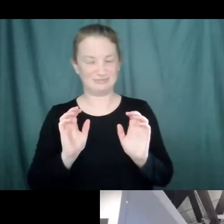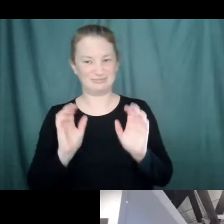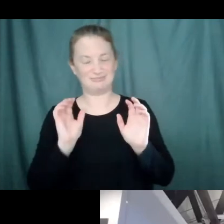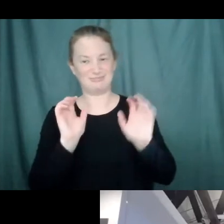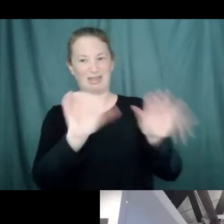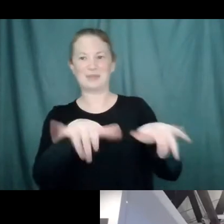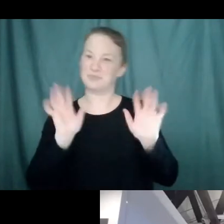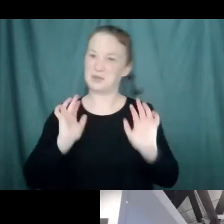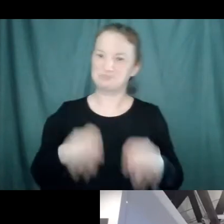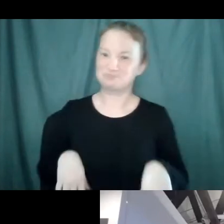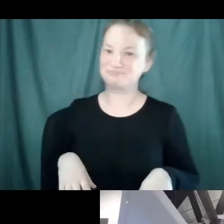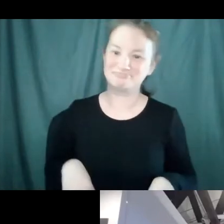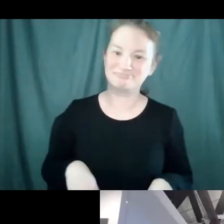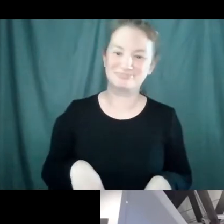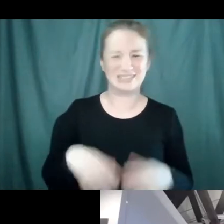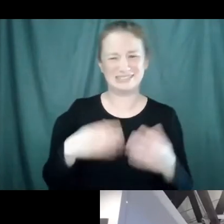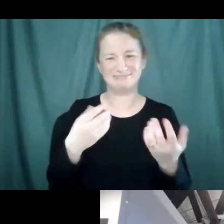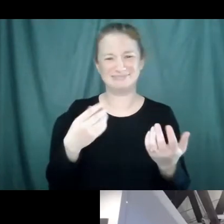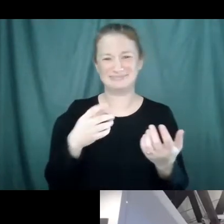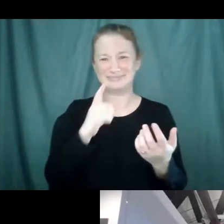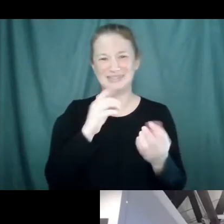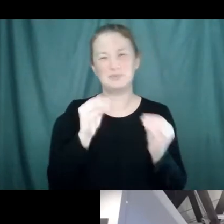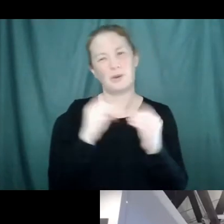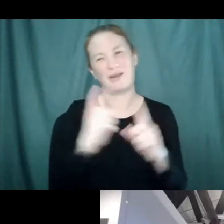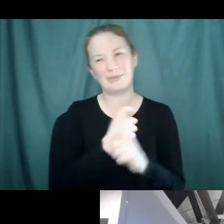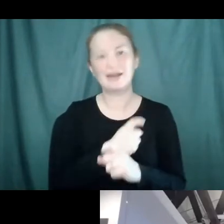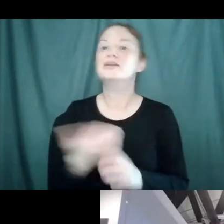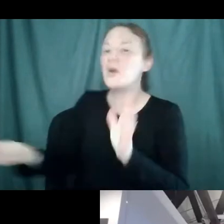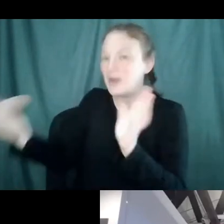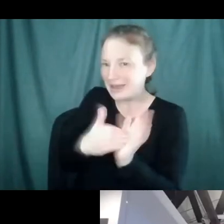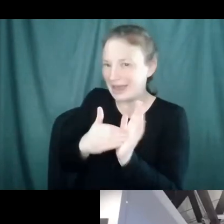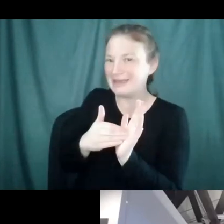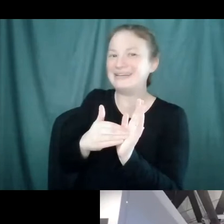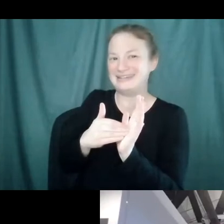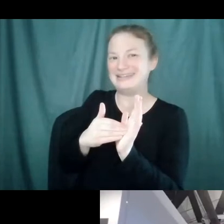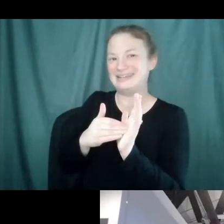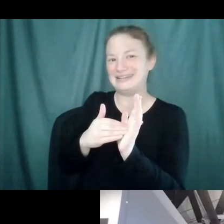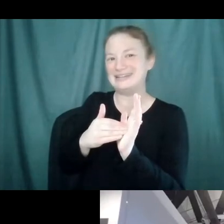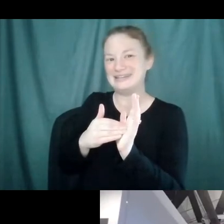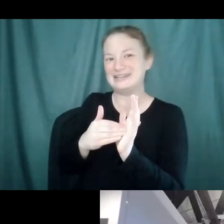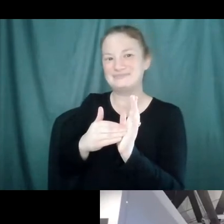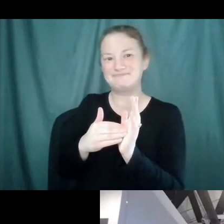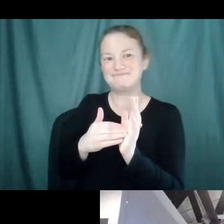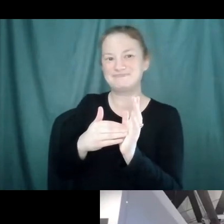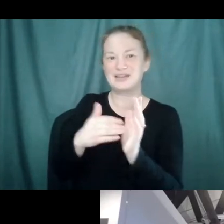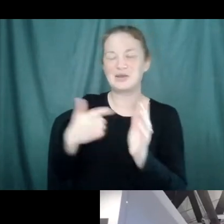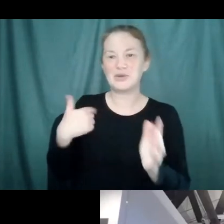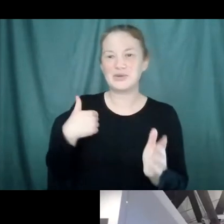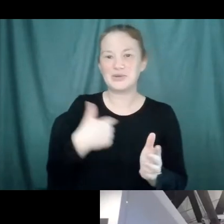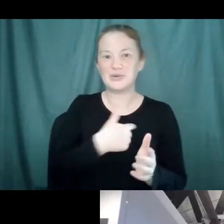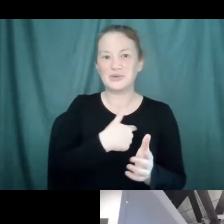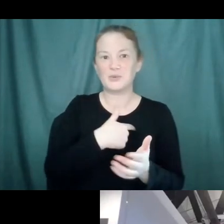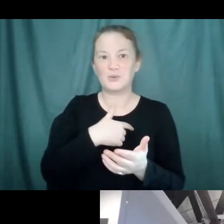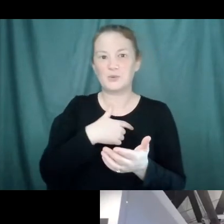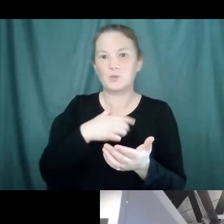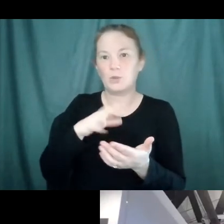There's a lot more to say there. Yeah. Again, this is like one of these, a lot of times we learn from trying it